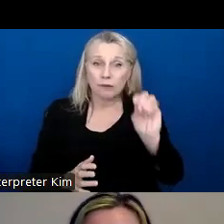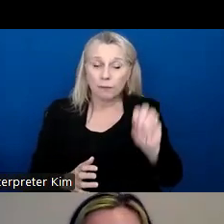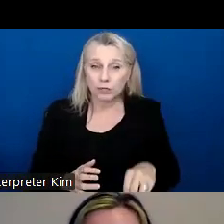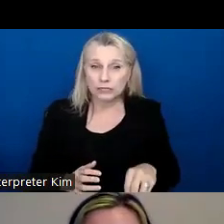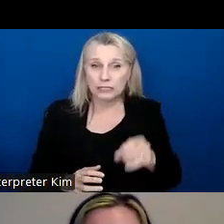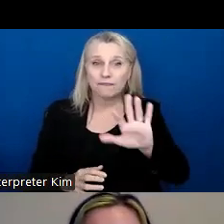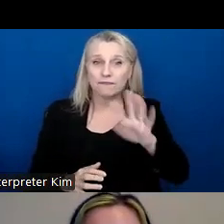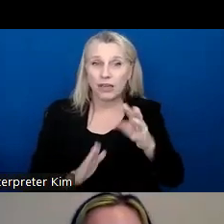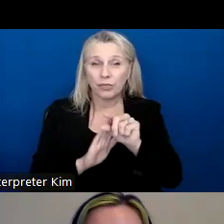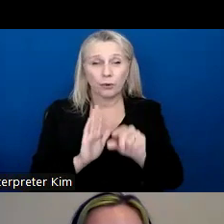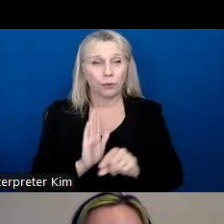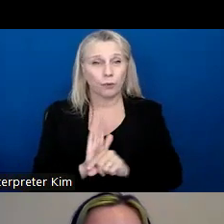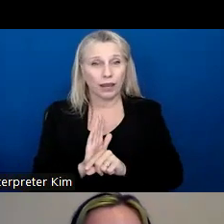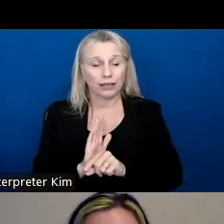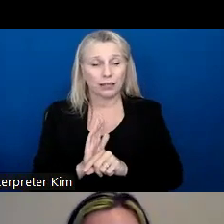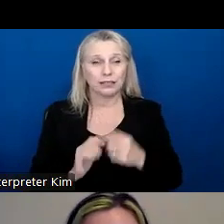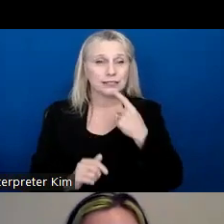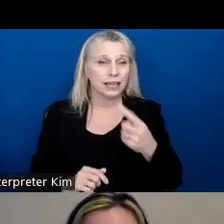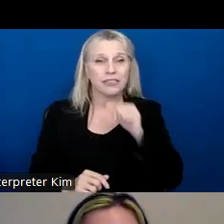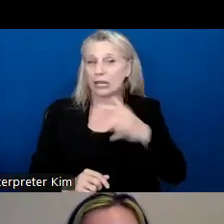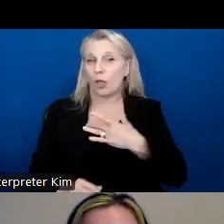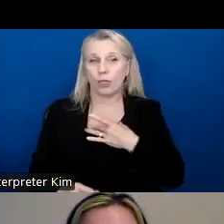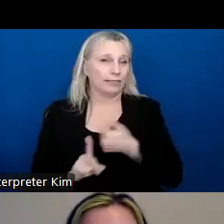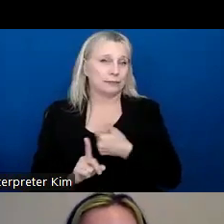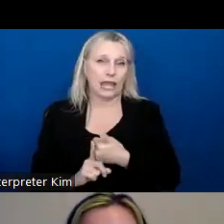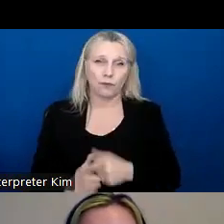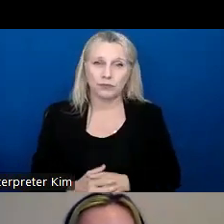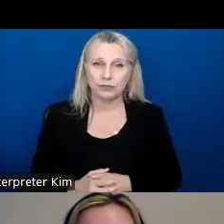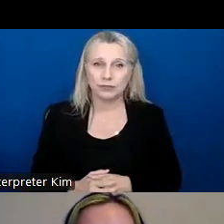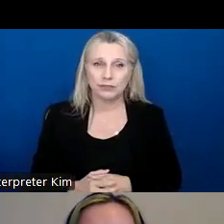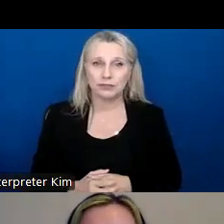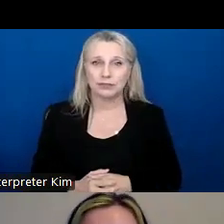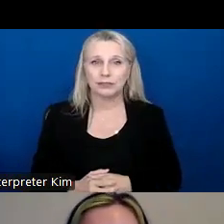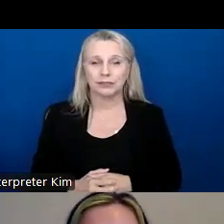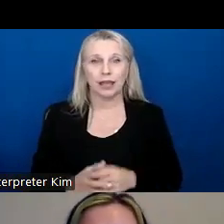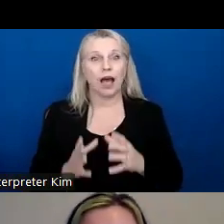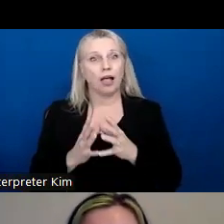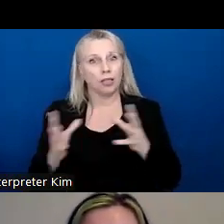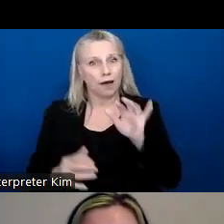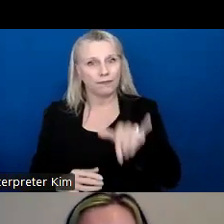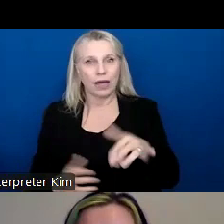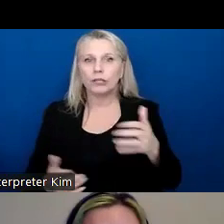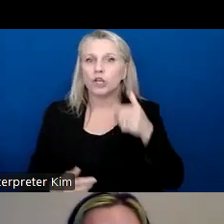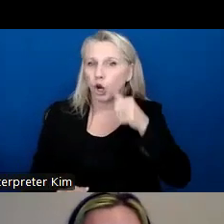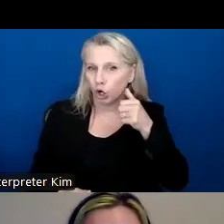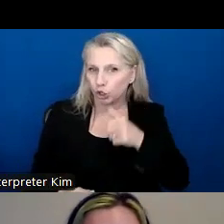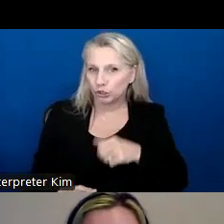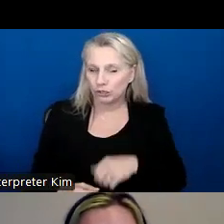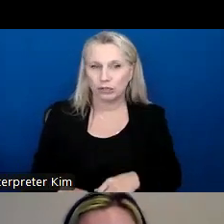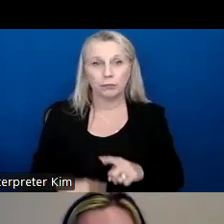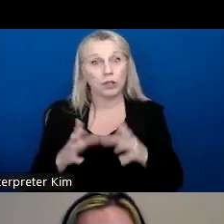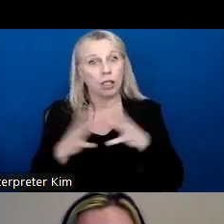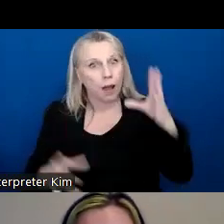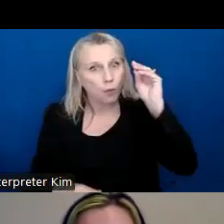fifth graders reported that they do not like themselves. Um, a lot of this was girls, but there were a lot of